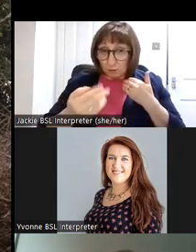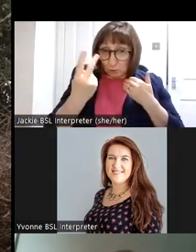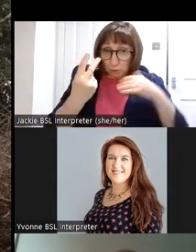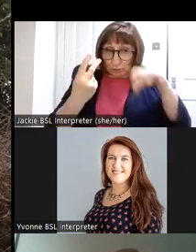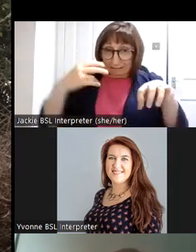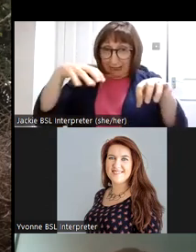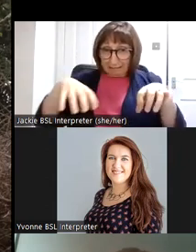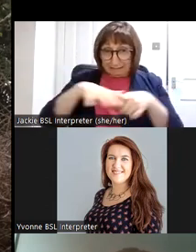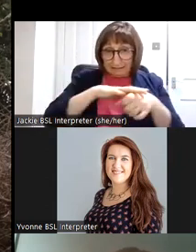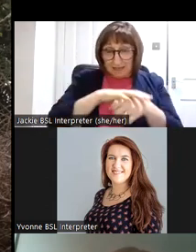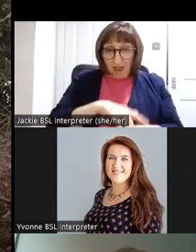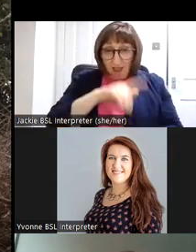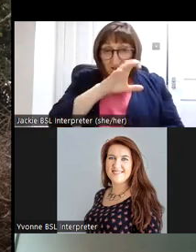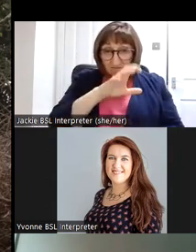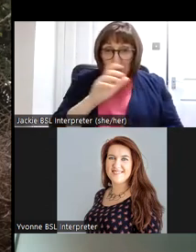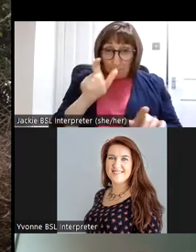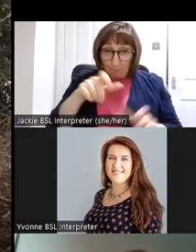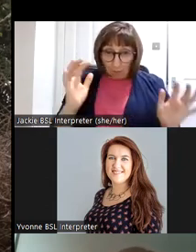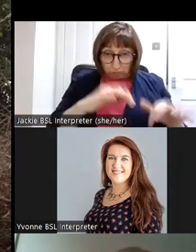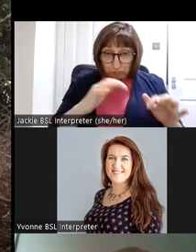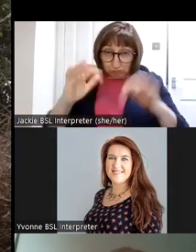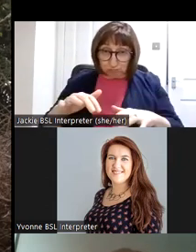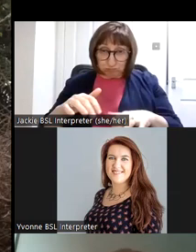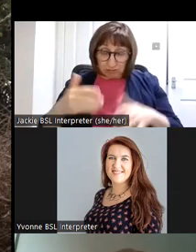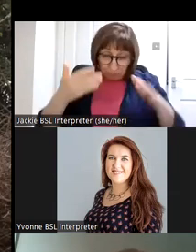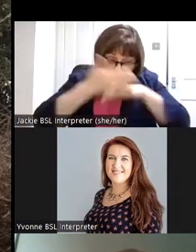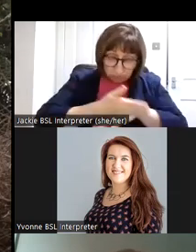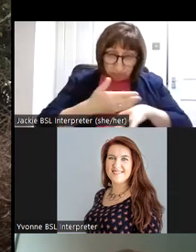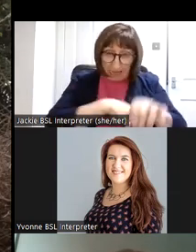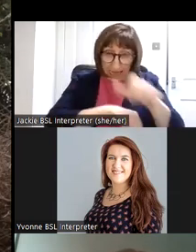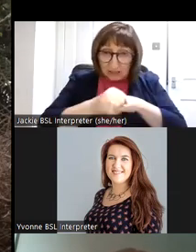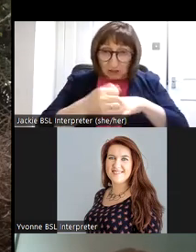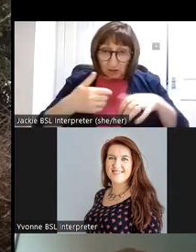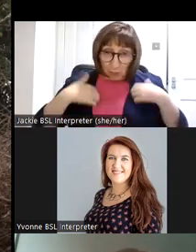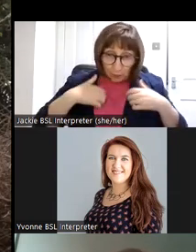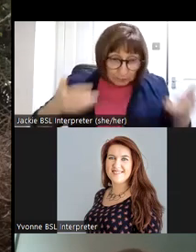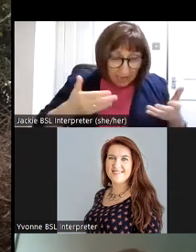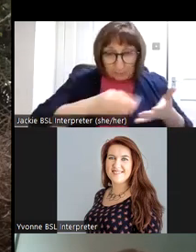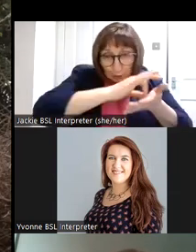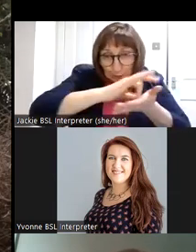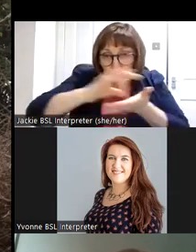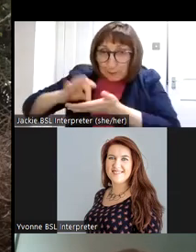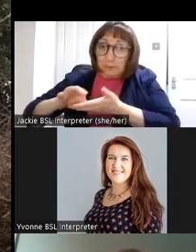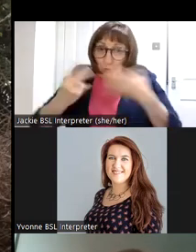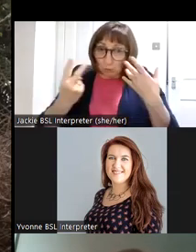uh 15 people got together and gave their energy and enthusiasm so um so i